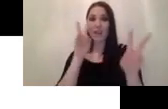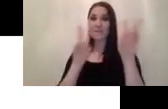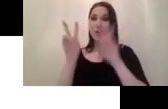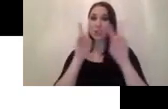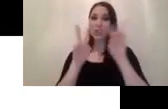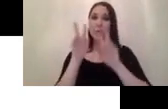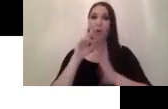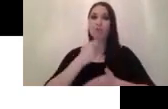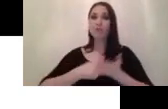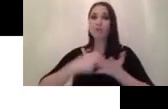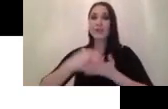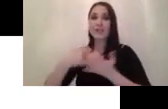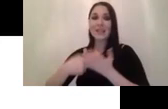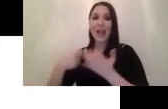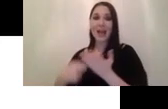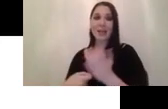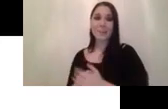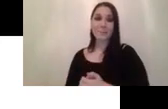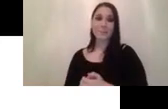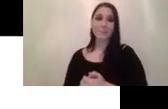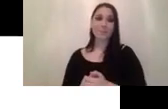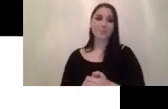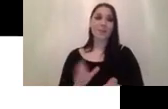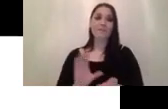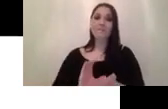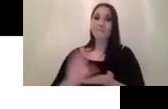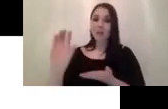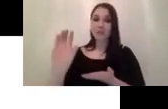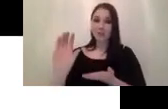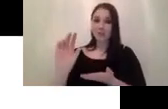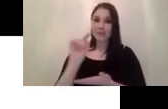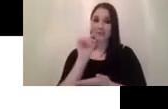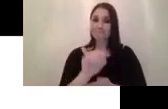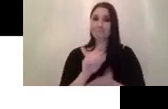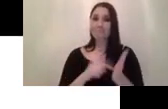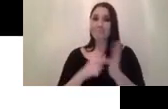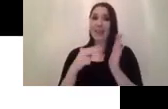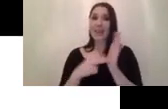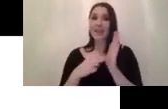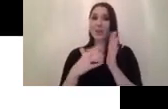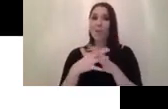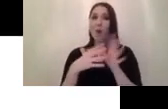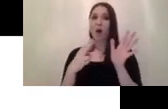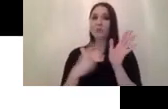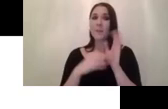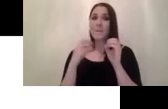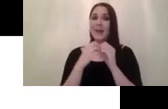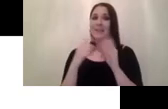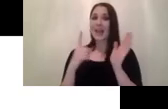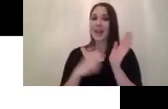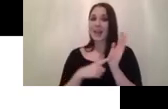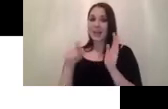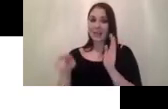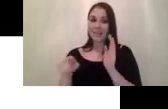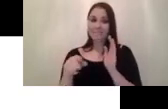vr is funded in 2016 by ling one and benedict lay um it got fully acquired by